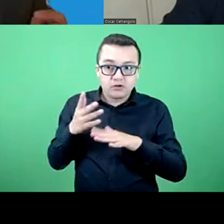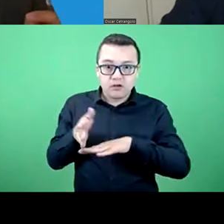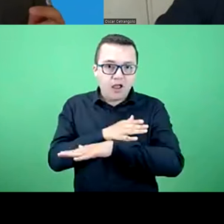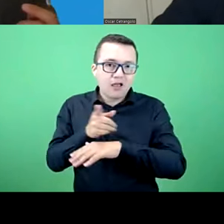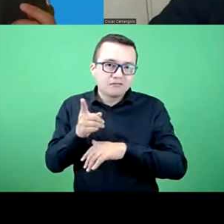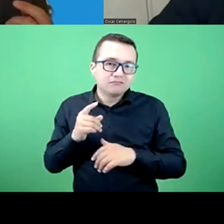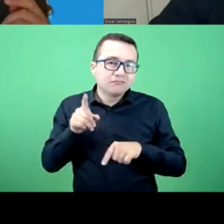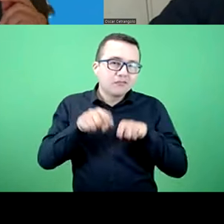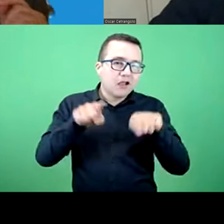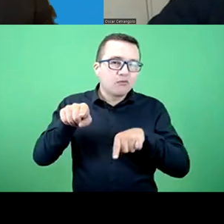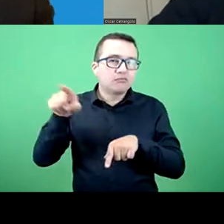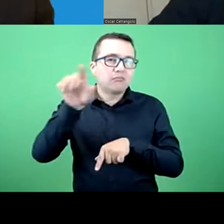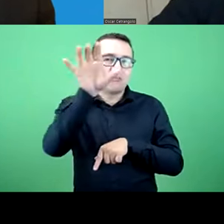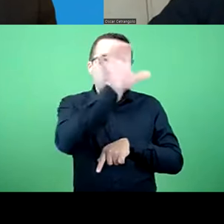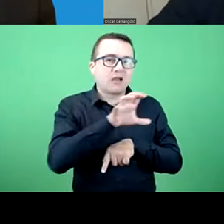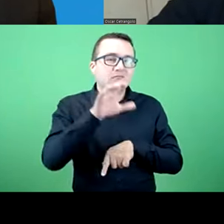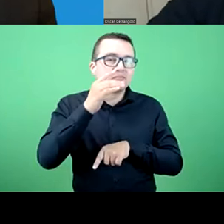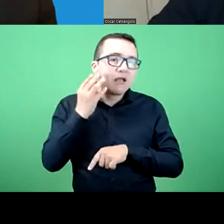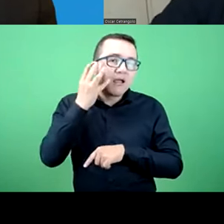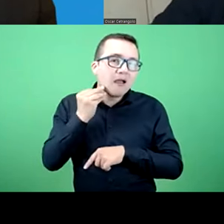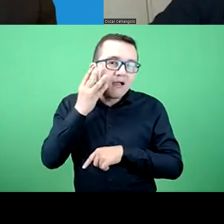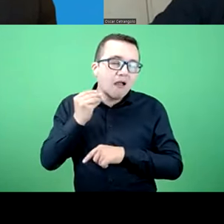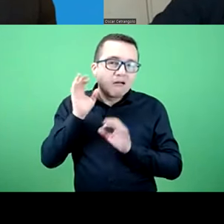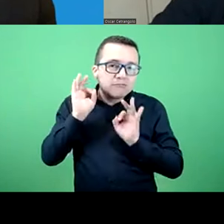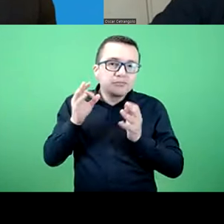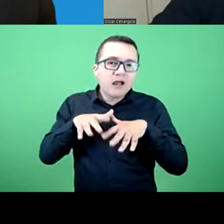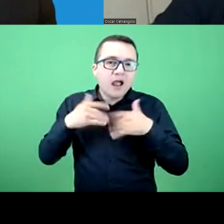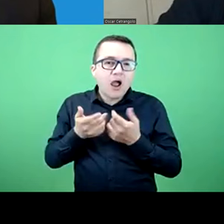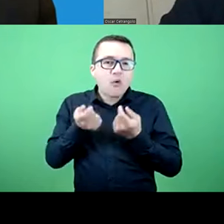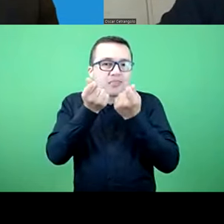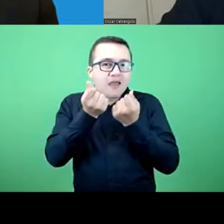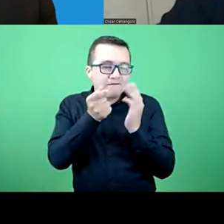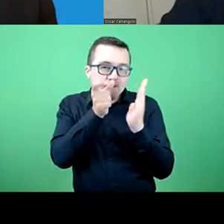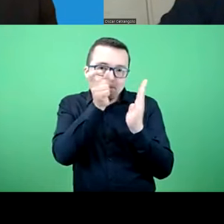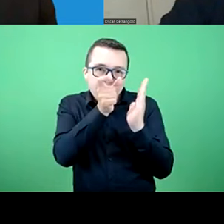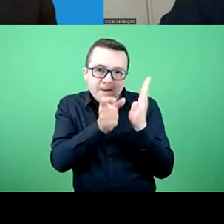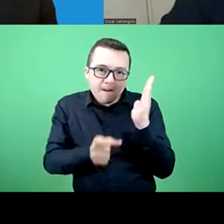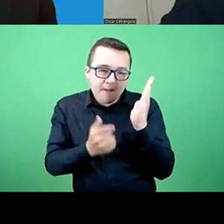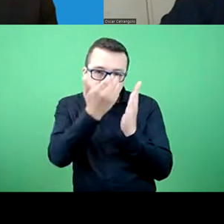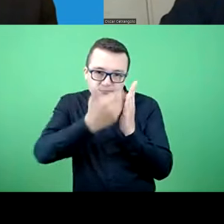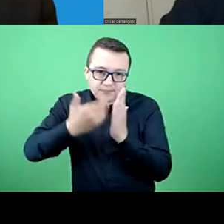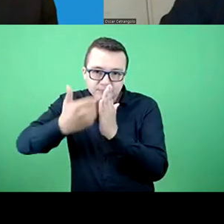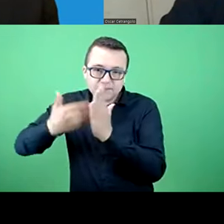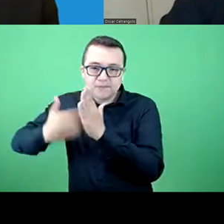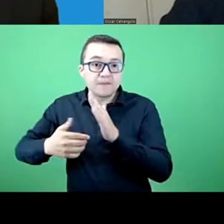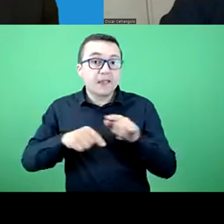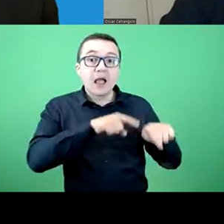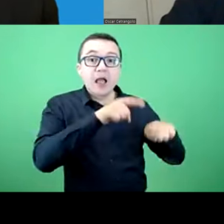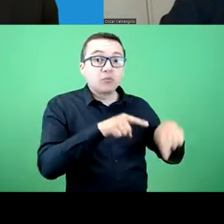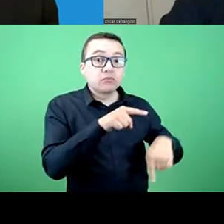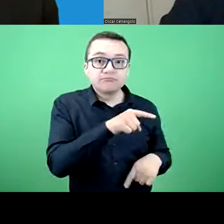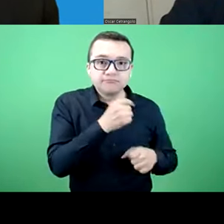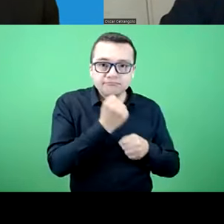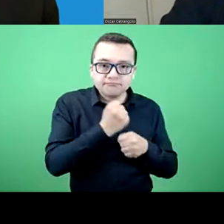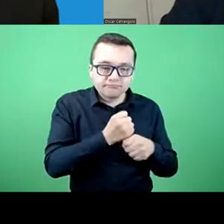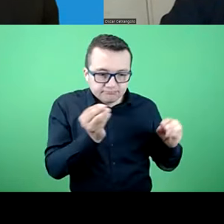the experience of various countries' tariff